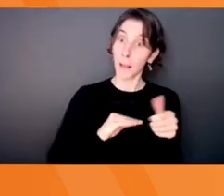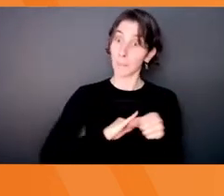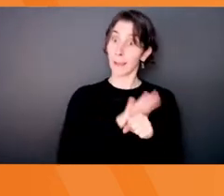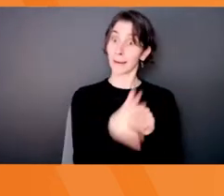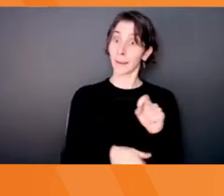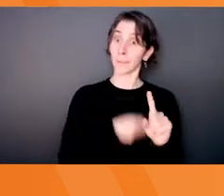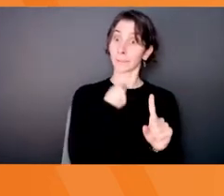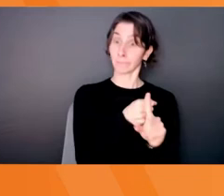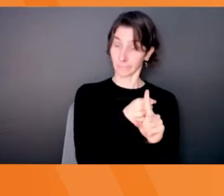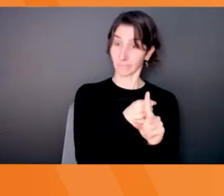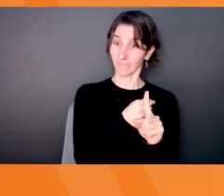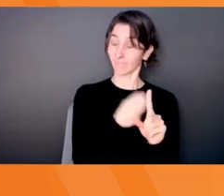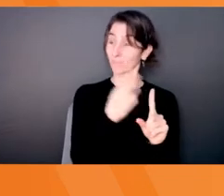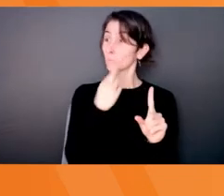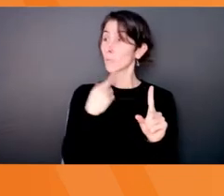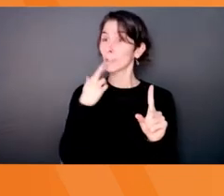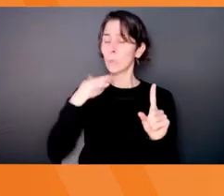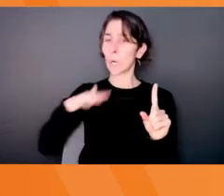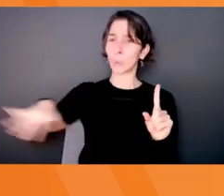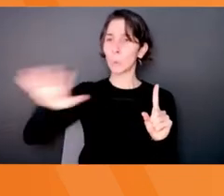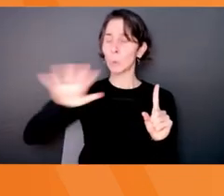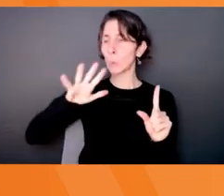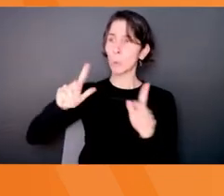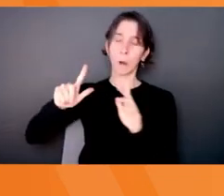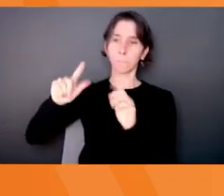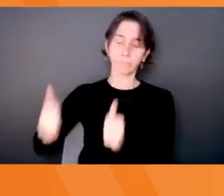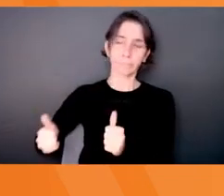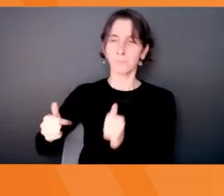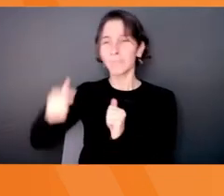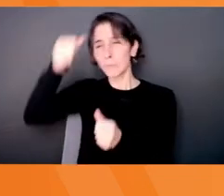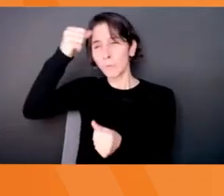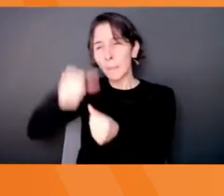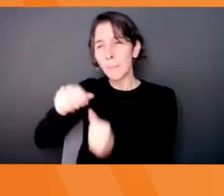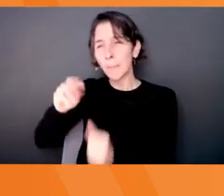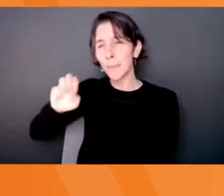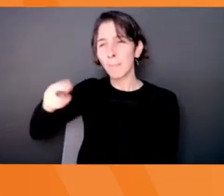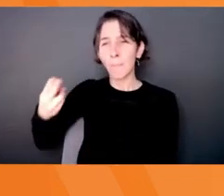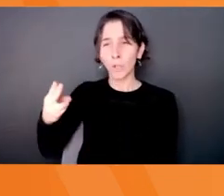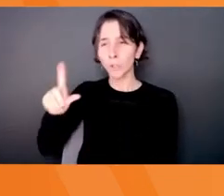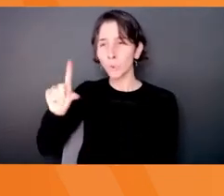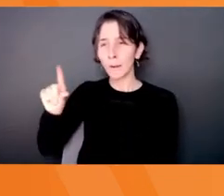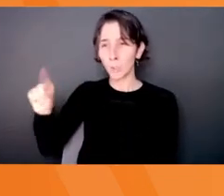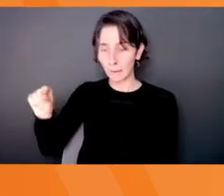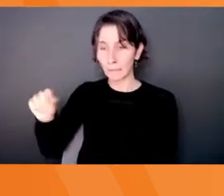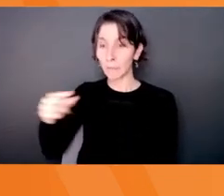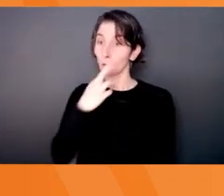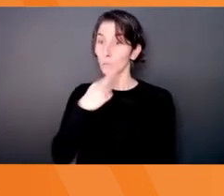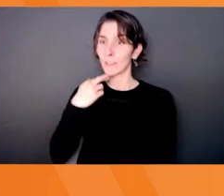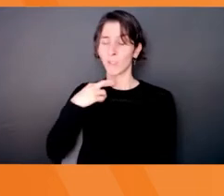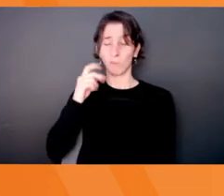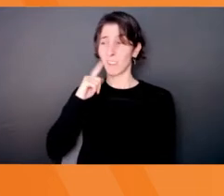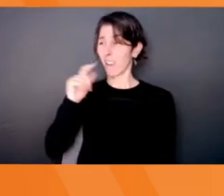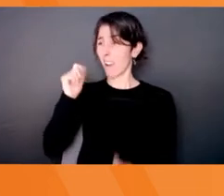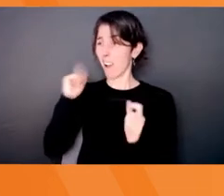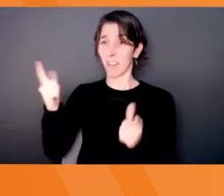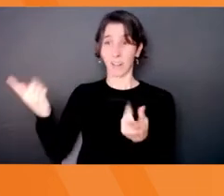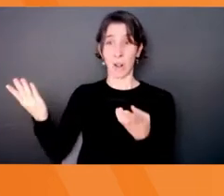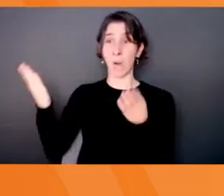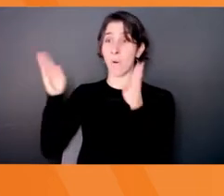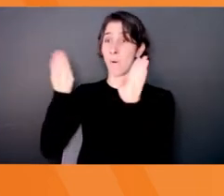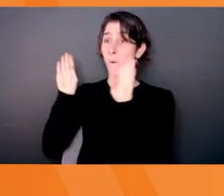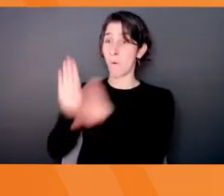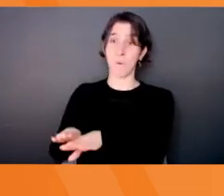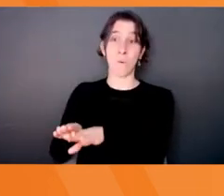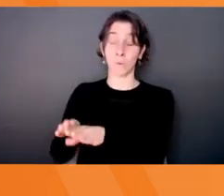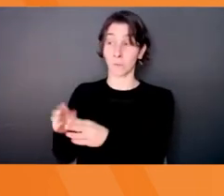industry was severely impacted. So if you remember in March 2020, restaurants were pretty much all closed. And so a significant portion